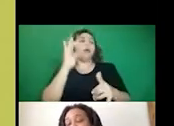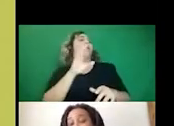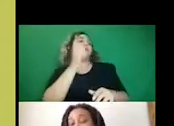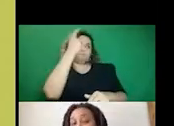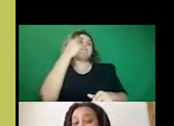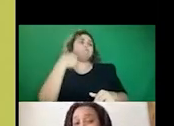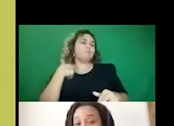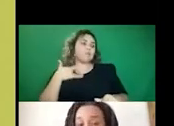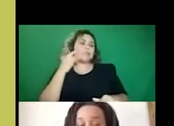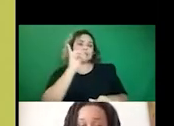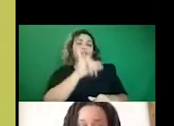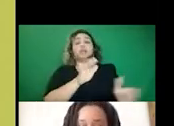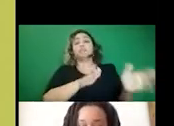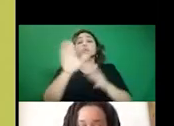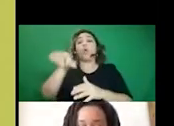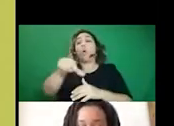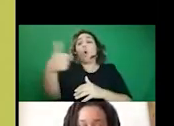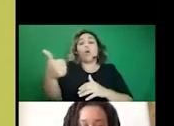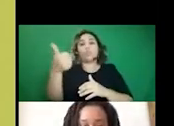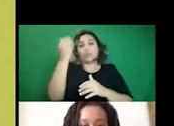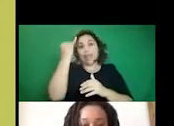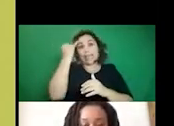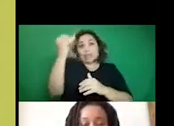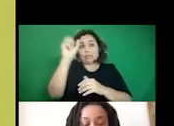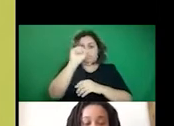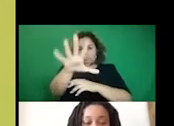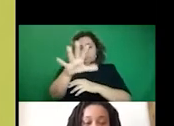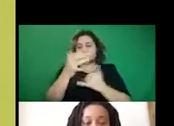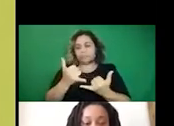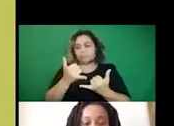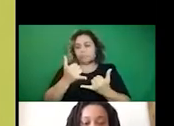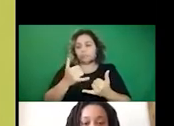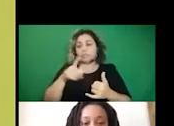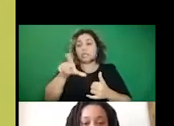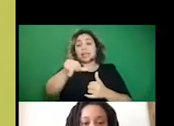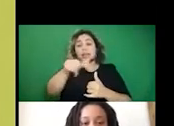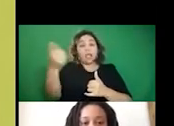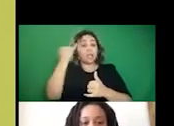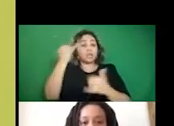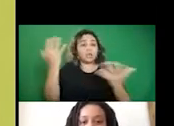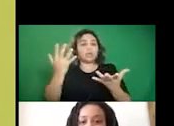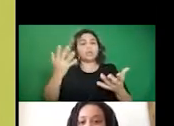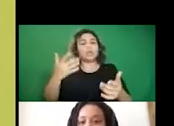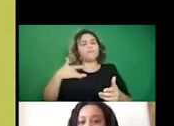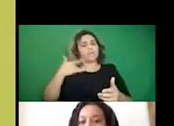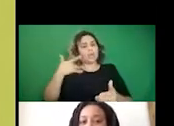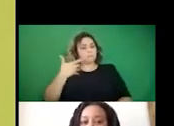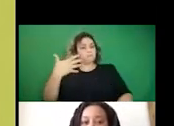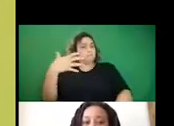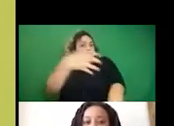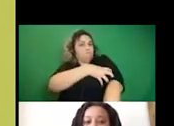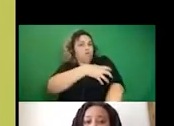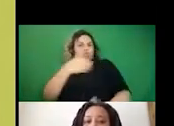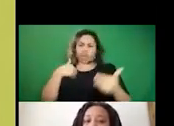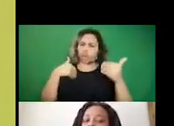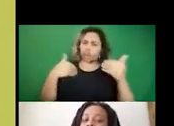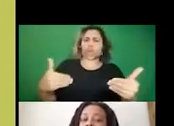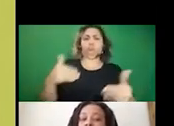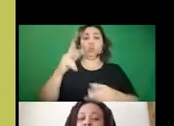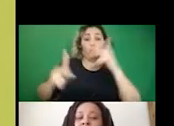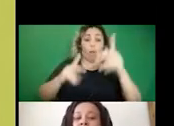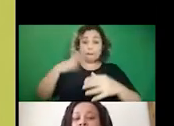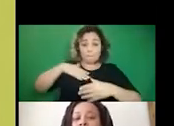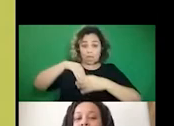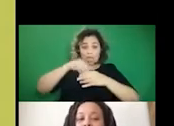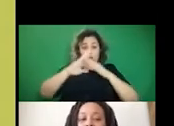Um, so we're going to move on to the next statement. Keep things chugging along. Next statement is, I feel empowered to intervene when people in my